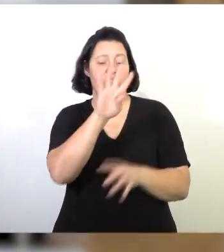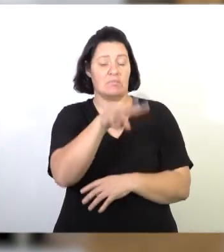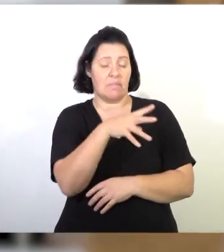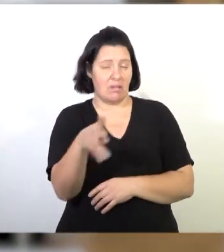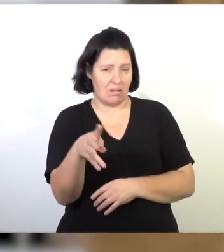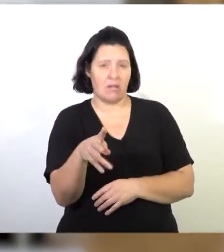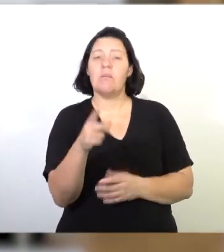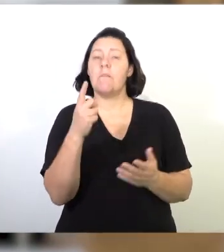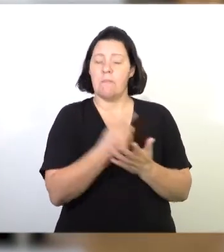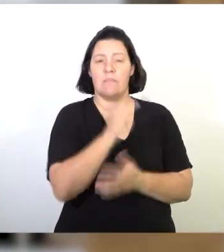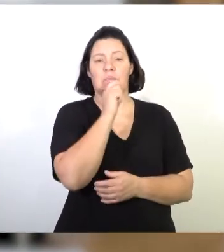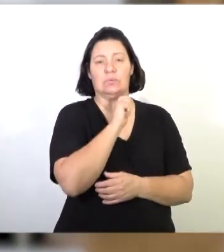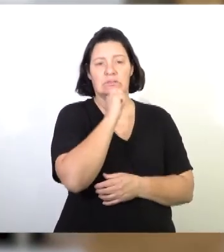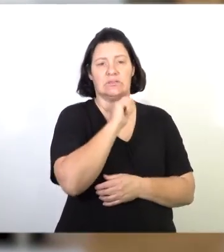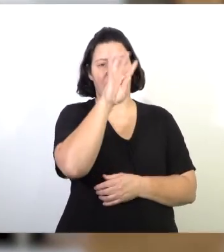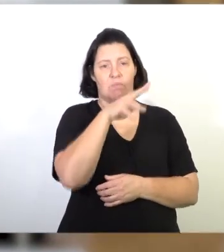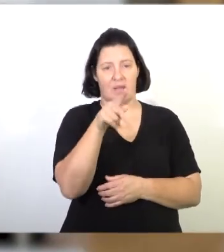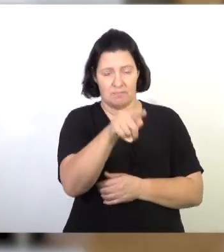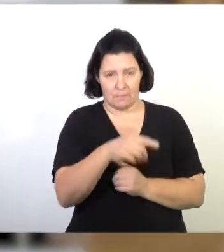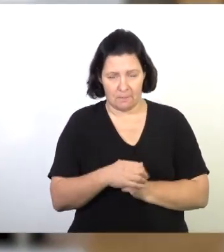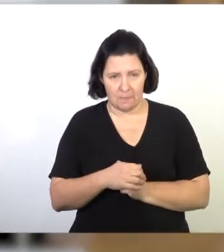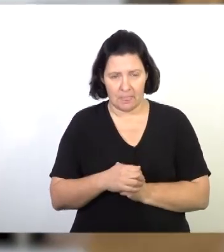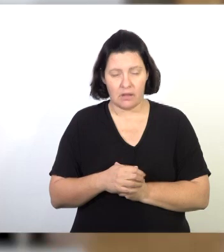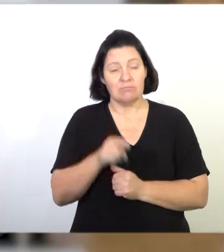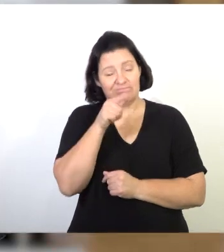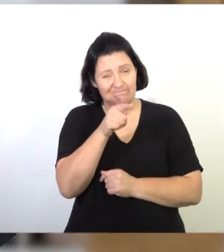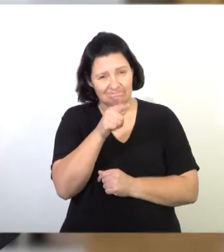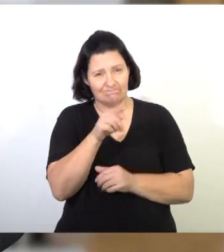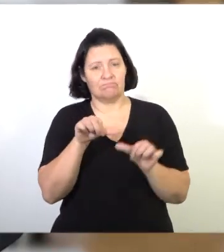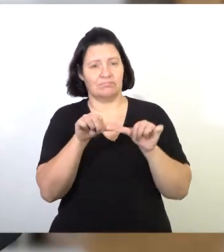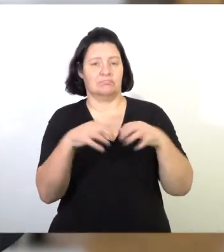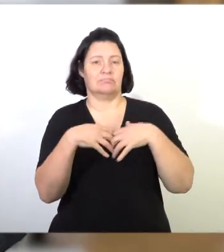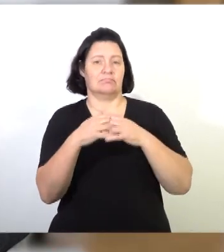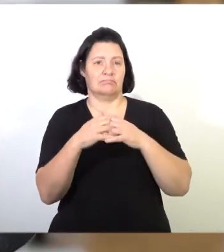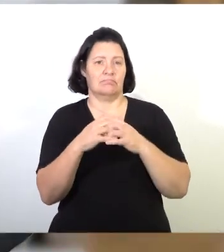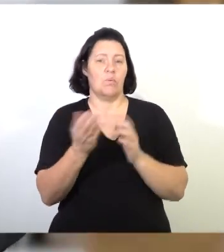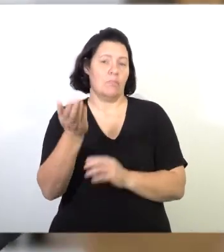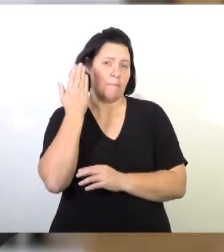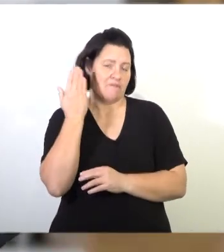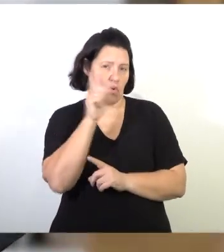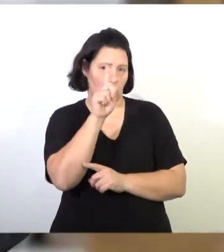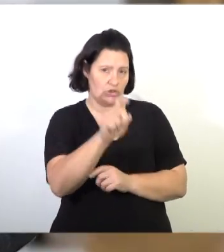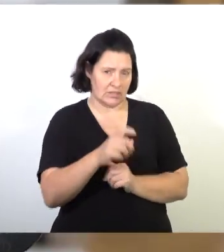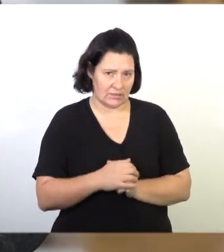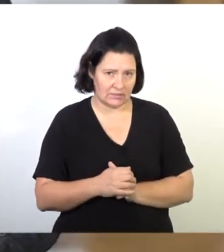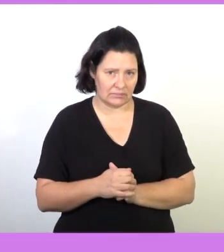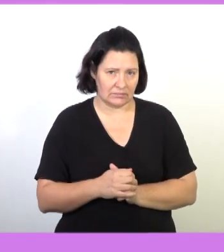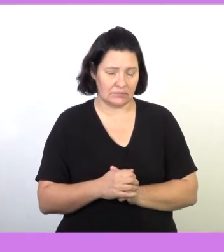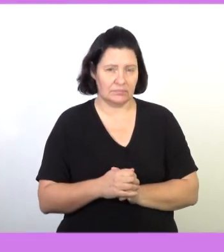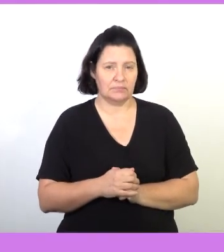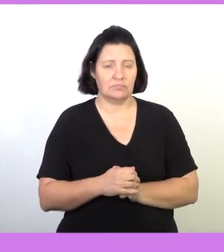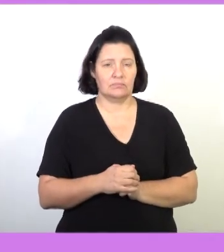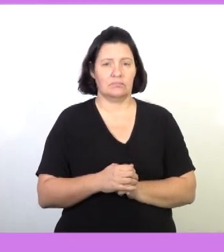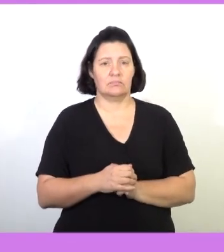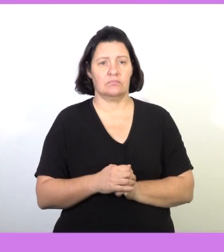from the table, will then have to use the formula, the one that we've just constructed in the previous question. So